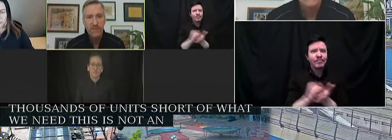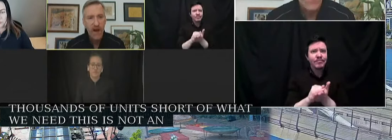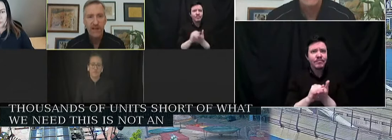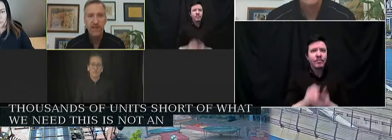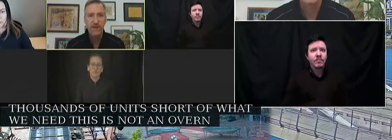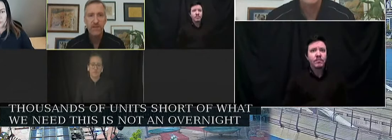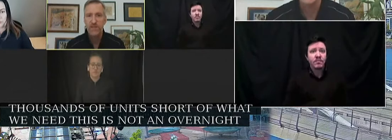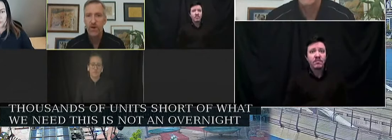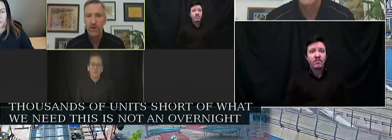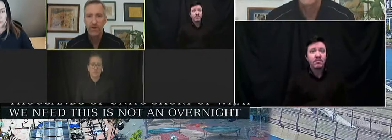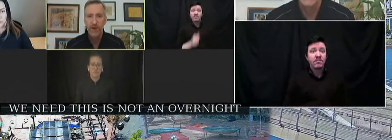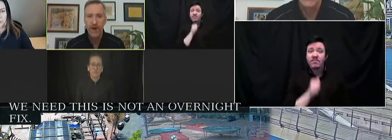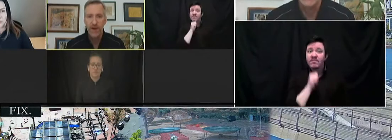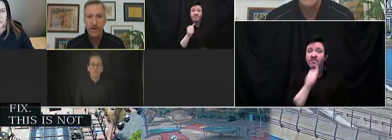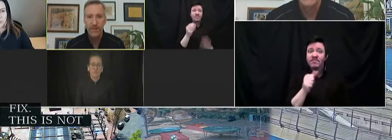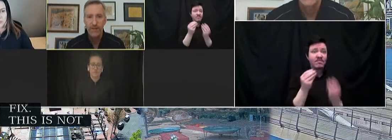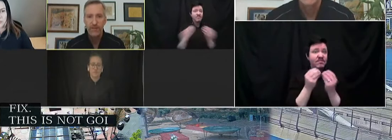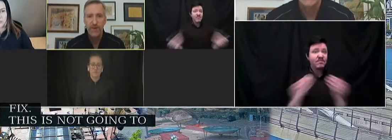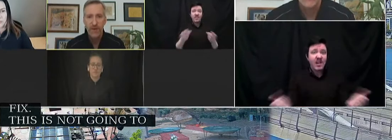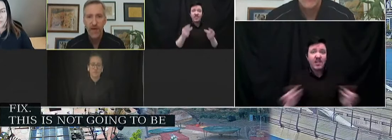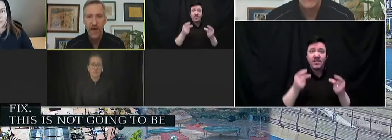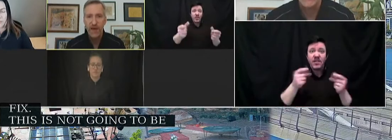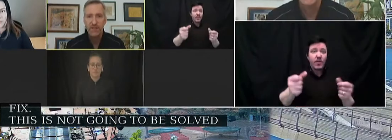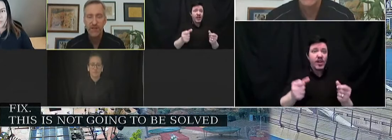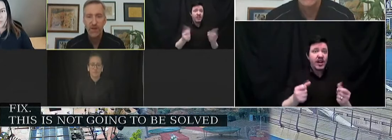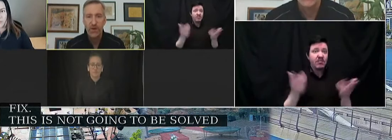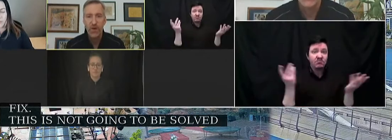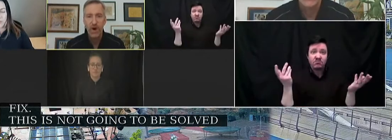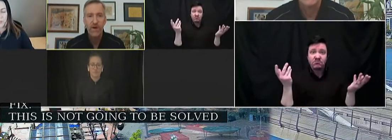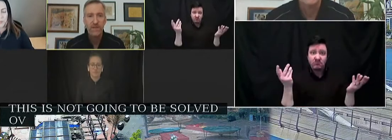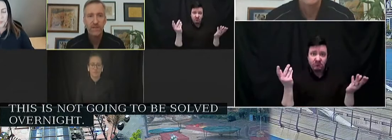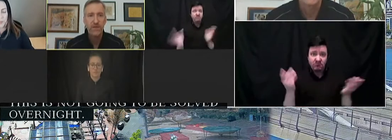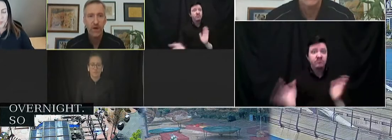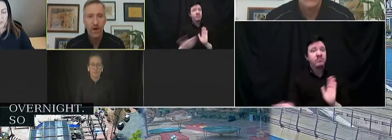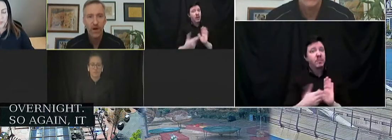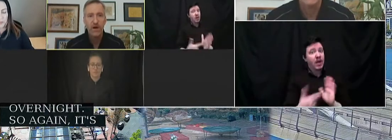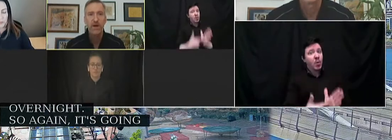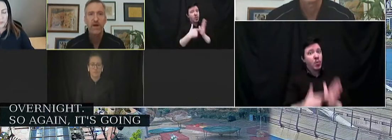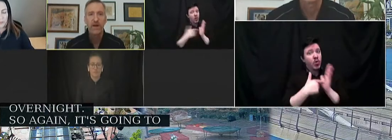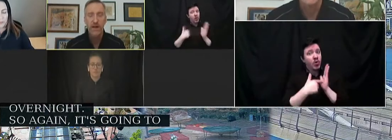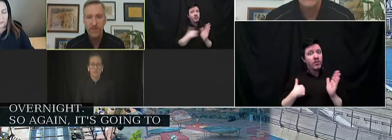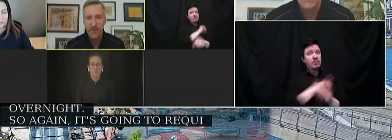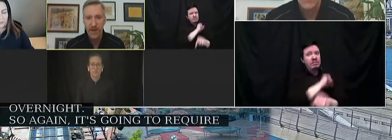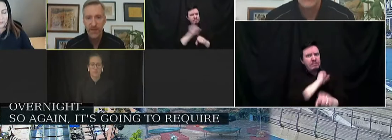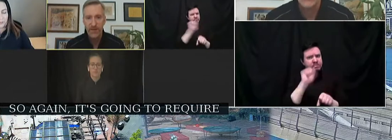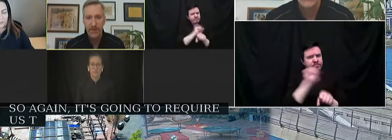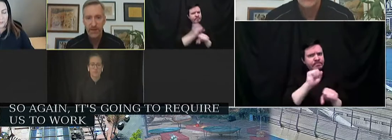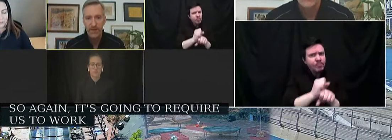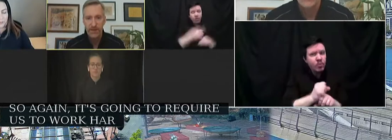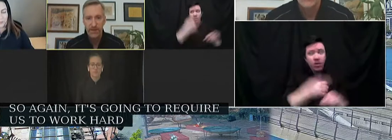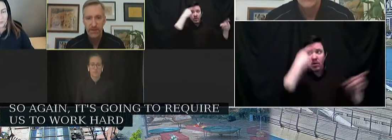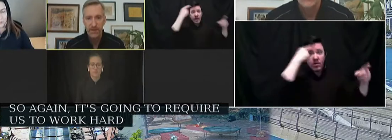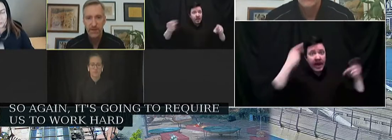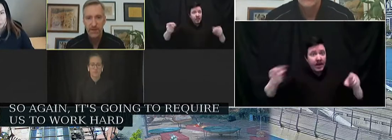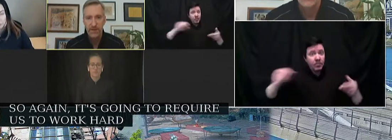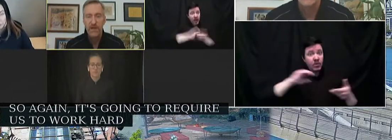This is not going to be solved overnight. So again, it's going to require us to work hard and come together